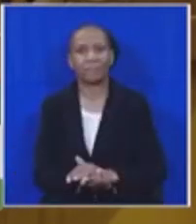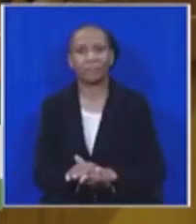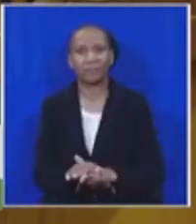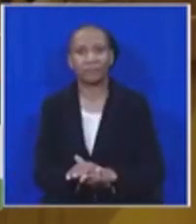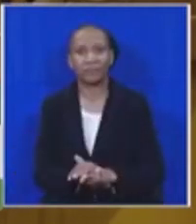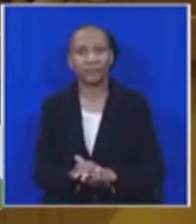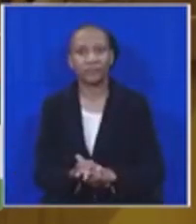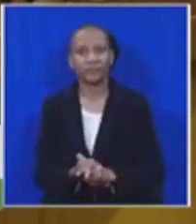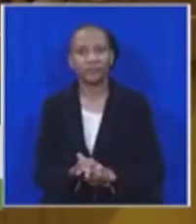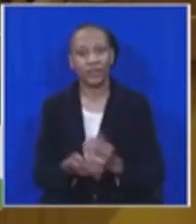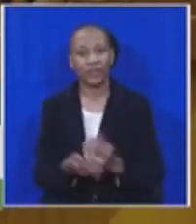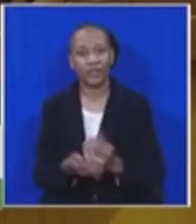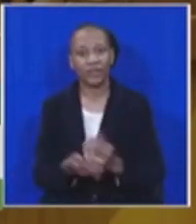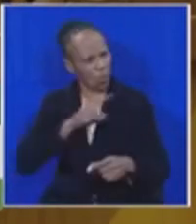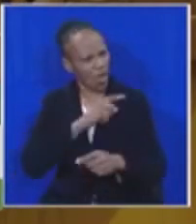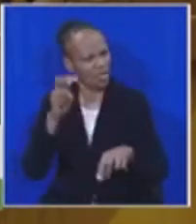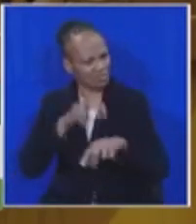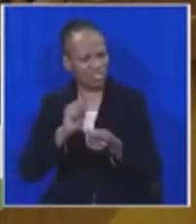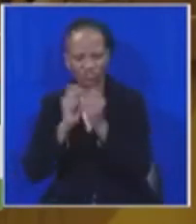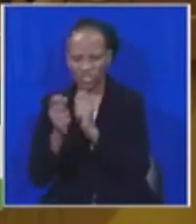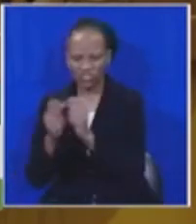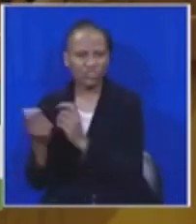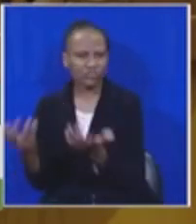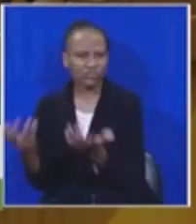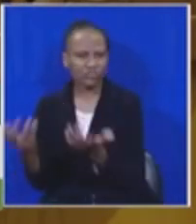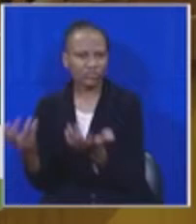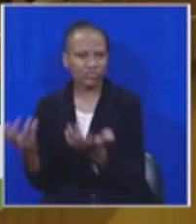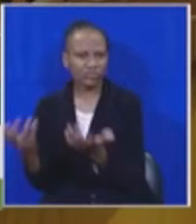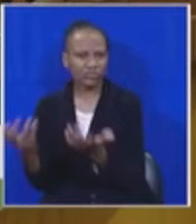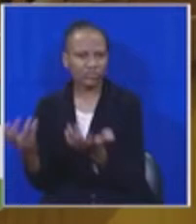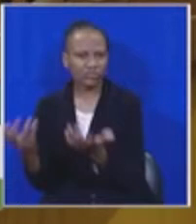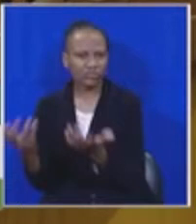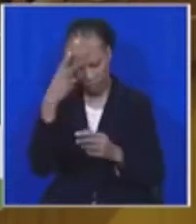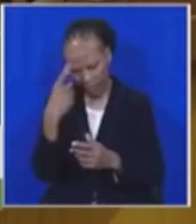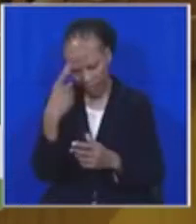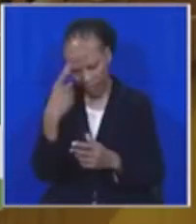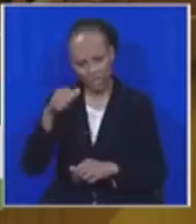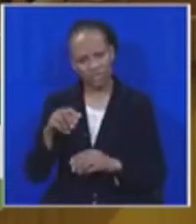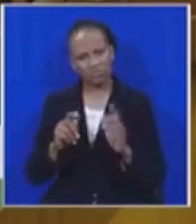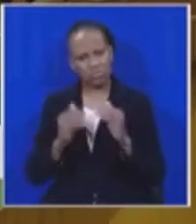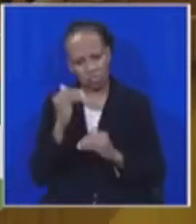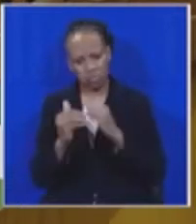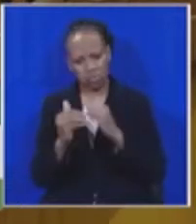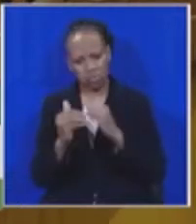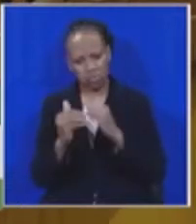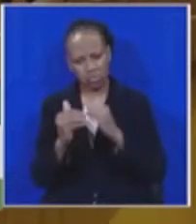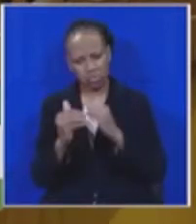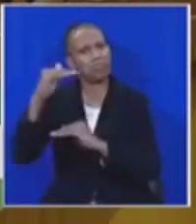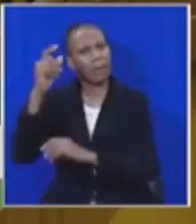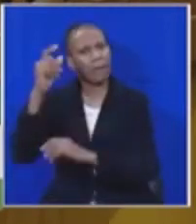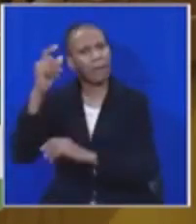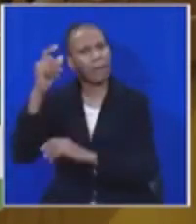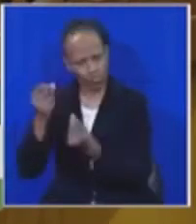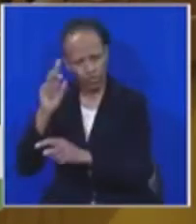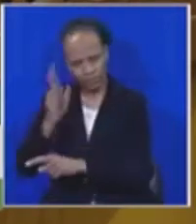perceived need for change? Now, while the ACDP believes much more progress needs to be made in developing our common law, I believe